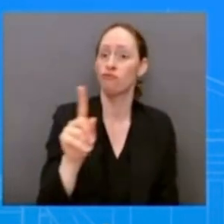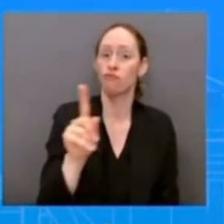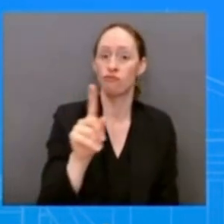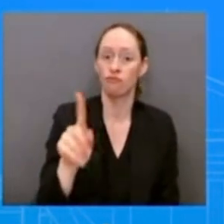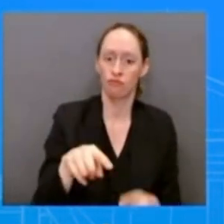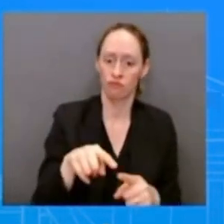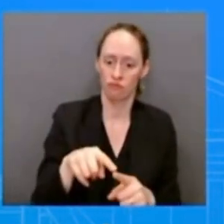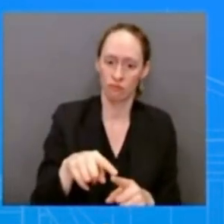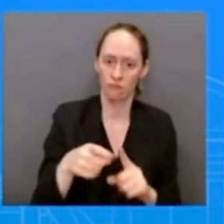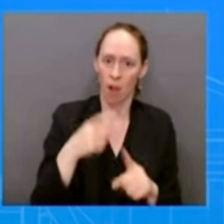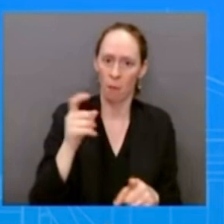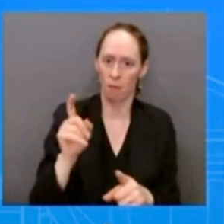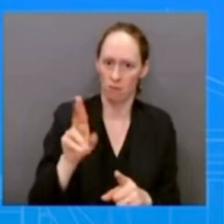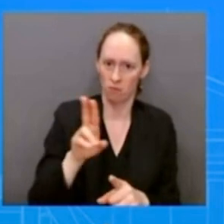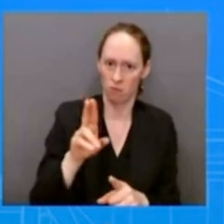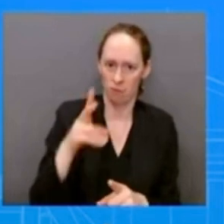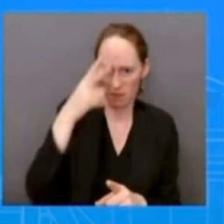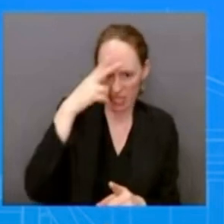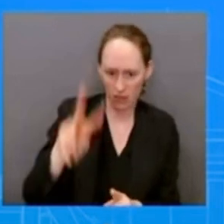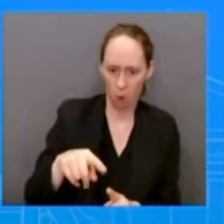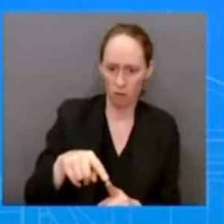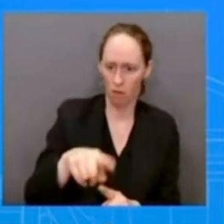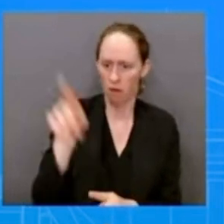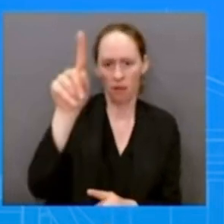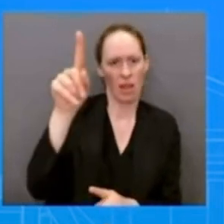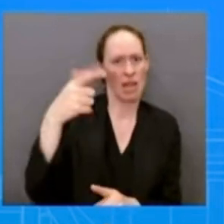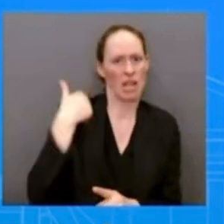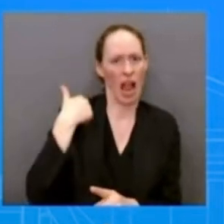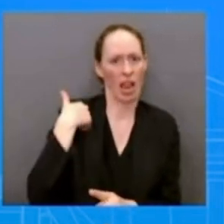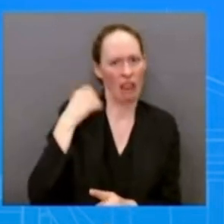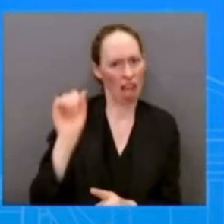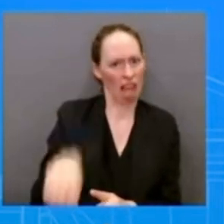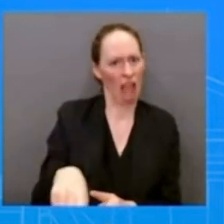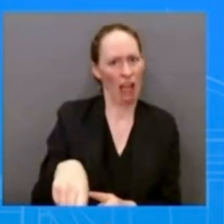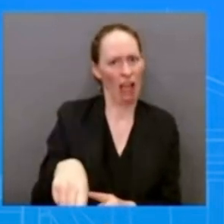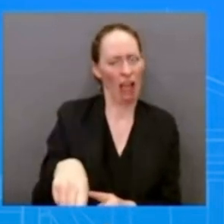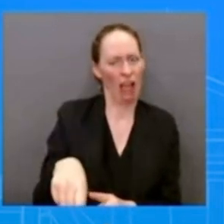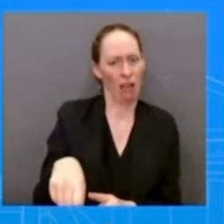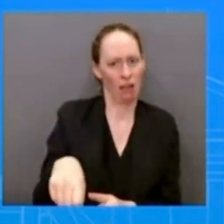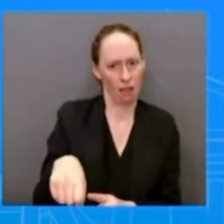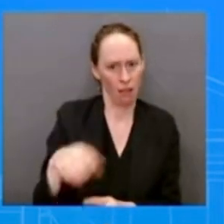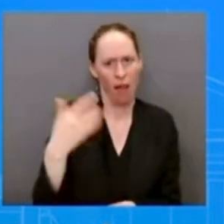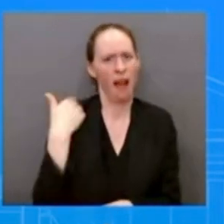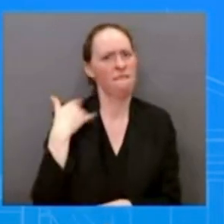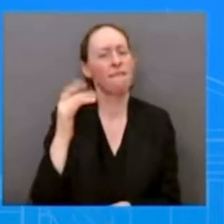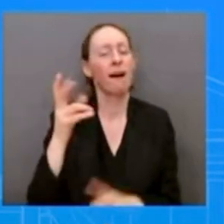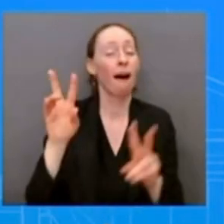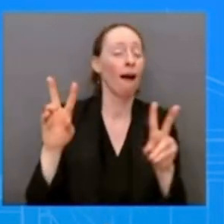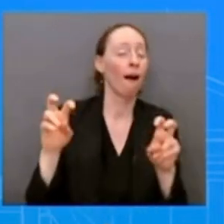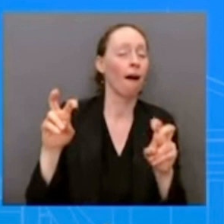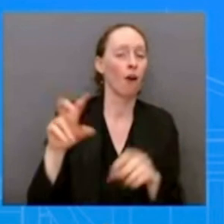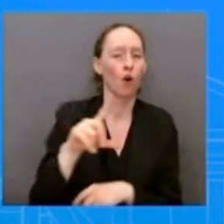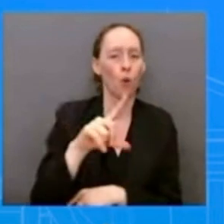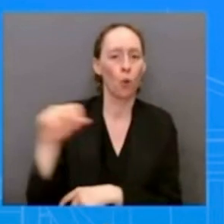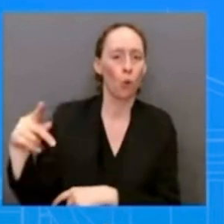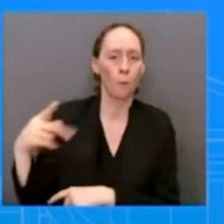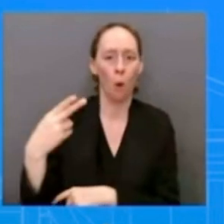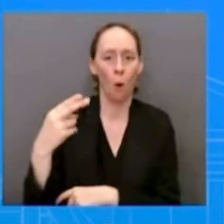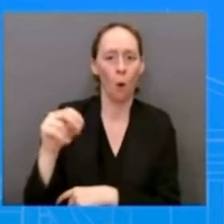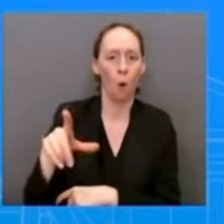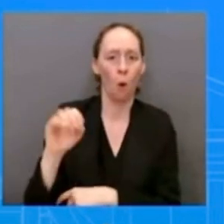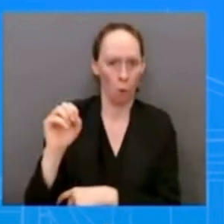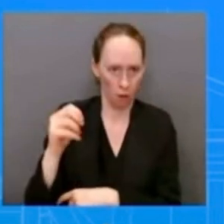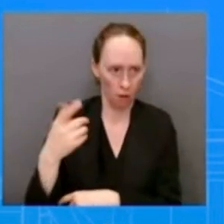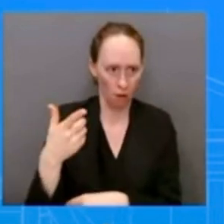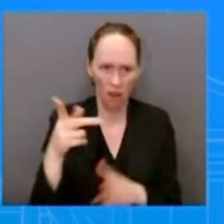when the meeting's over but as I said in my opening statement without question though they'll be talking about issues of migration which affects us both I mean